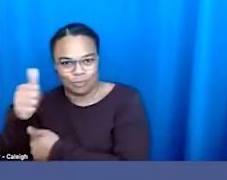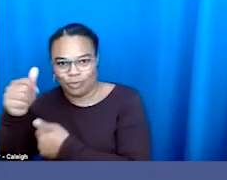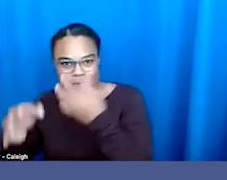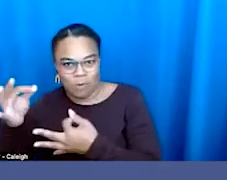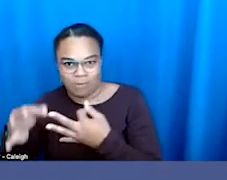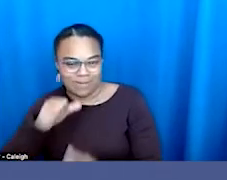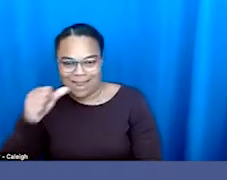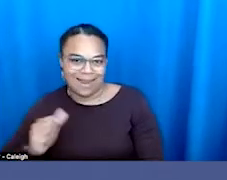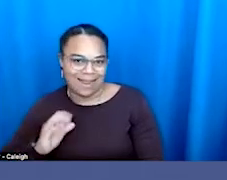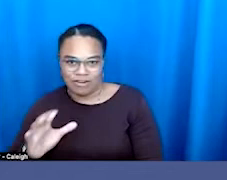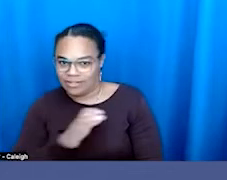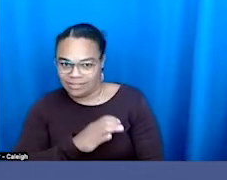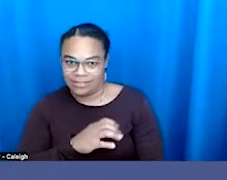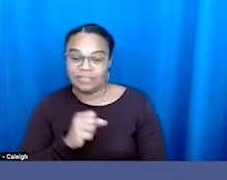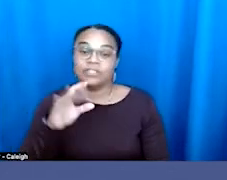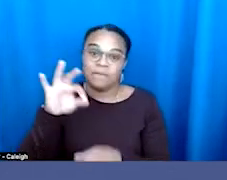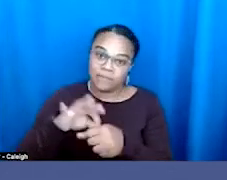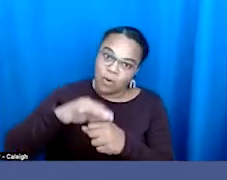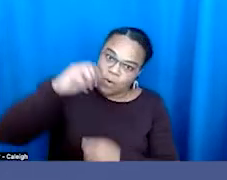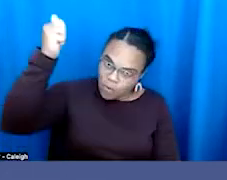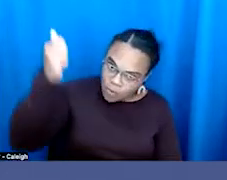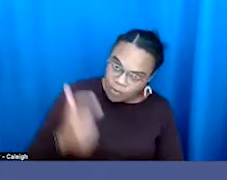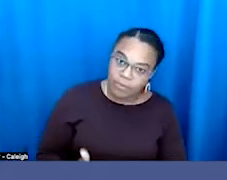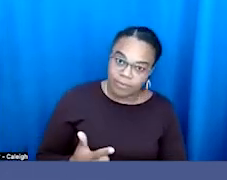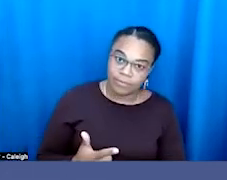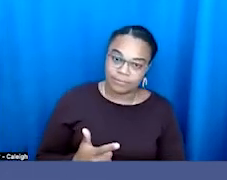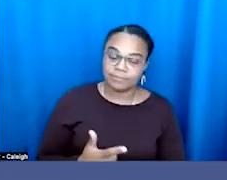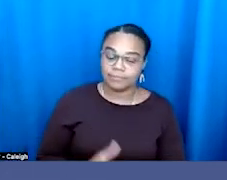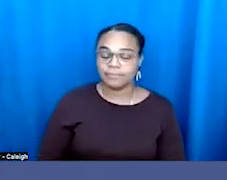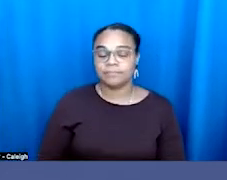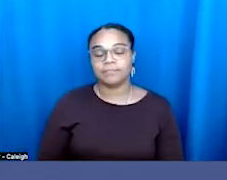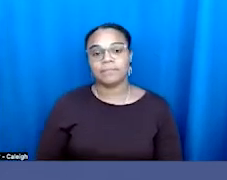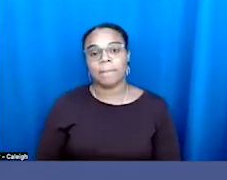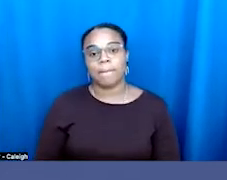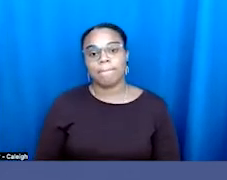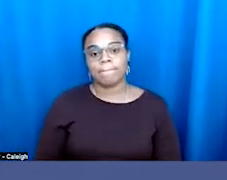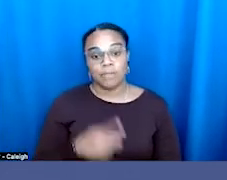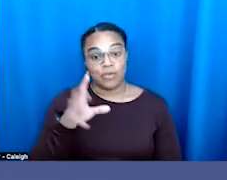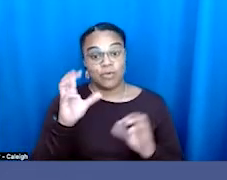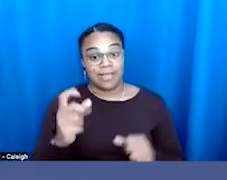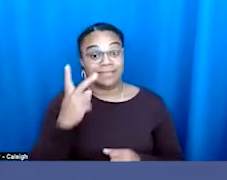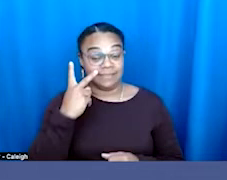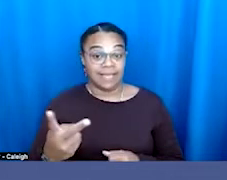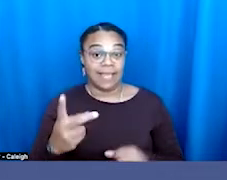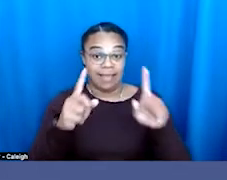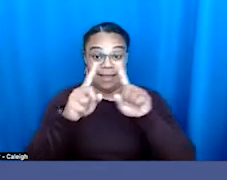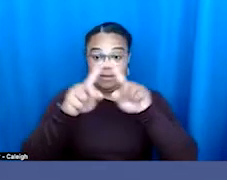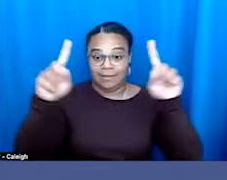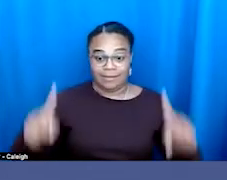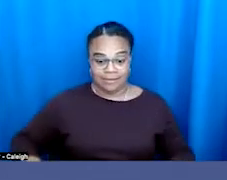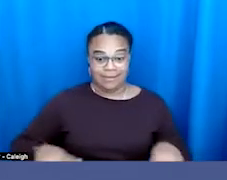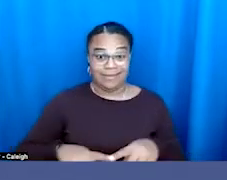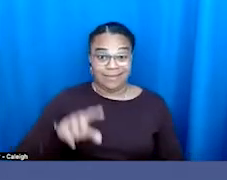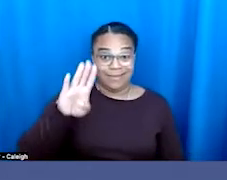to vote down the ballot, you know, all the way down. You can see what the ballot is going to look like in advance.